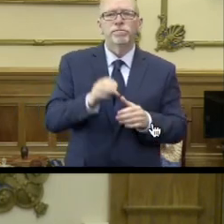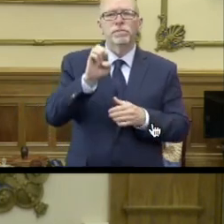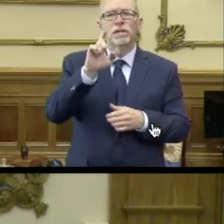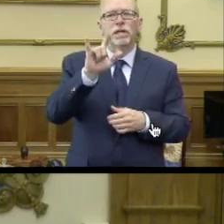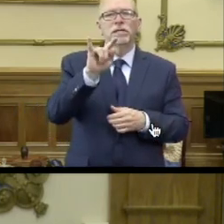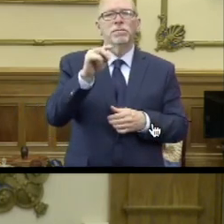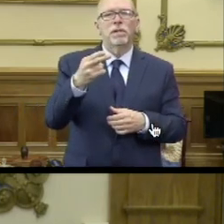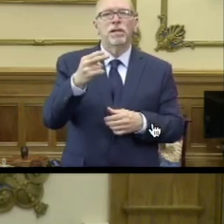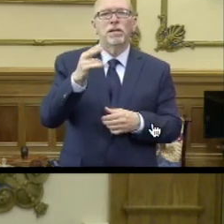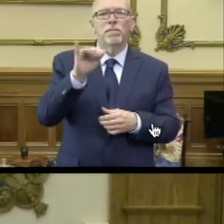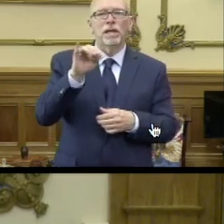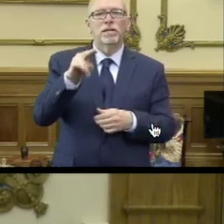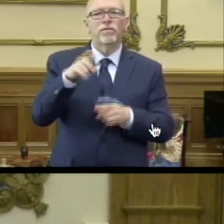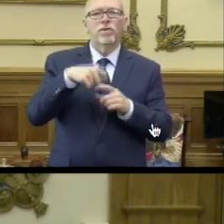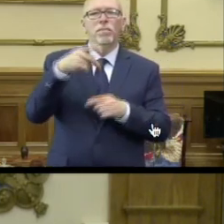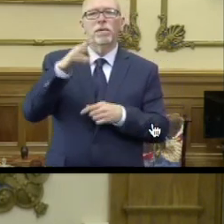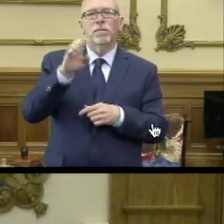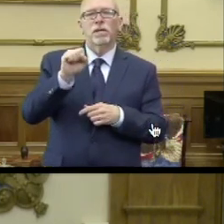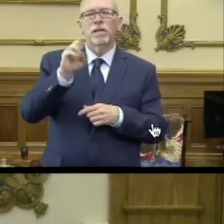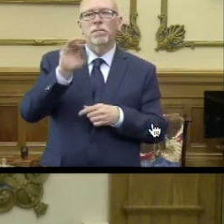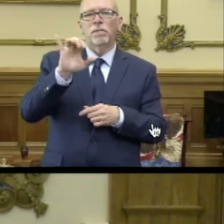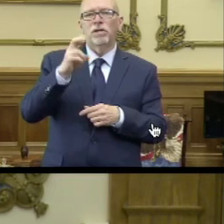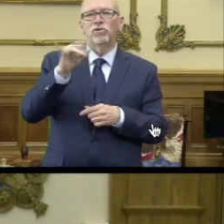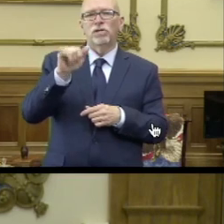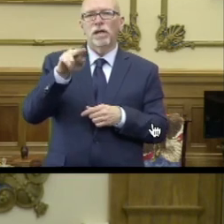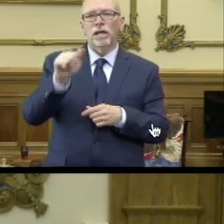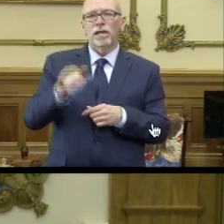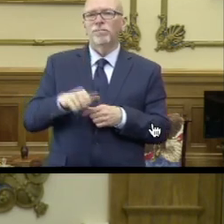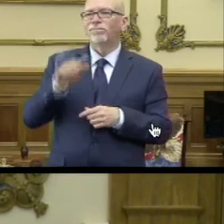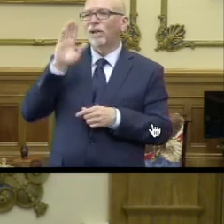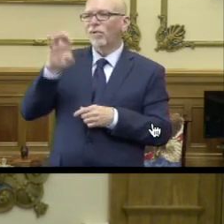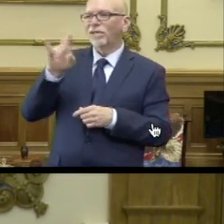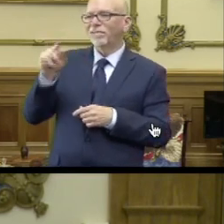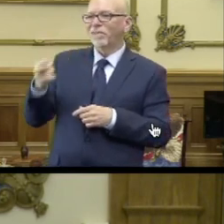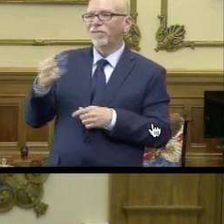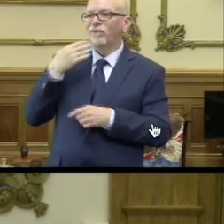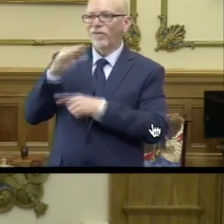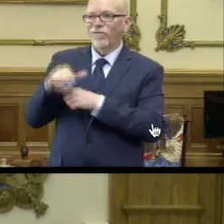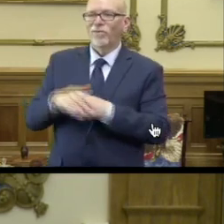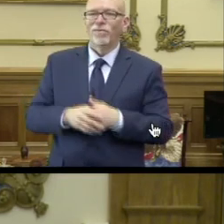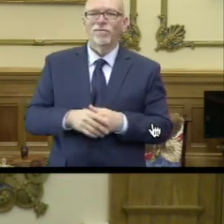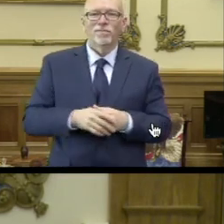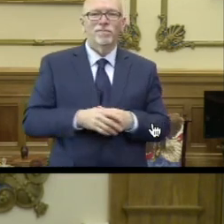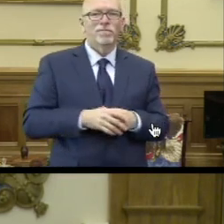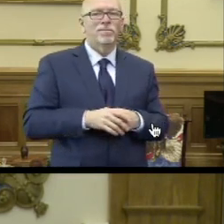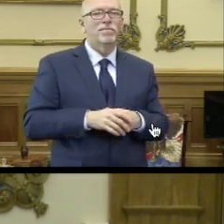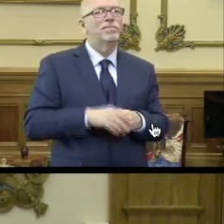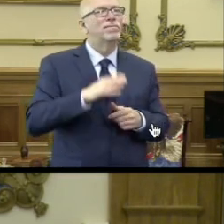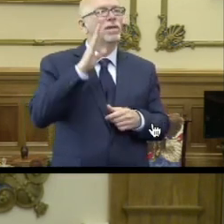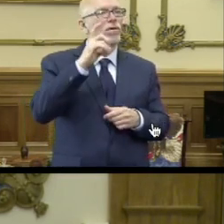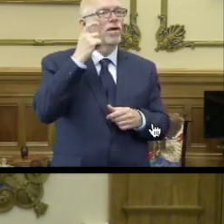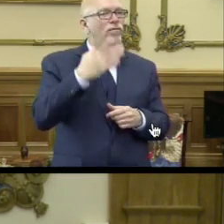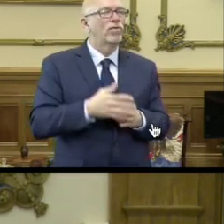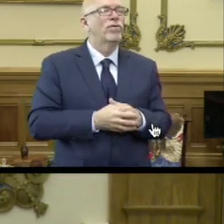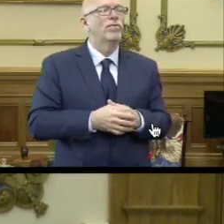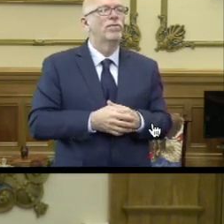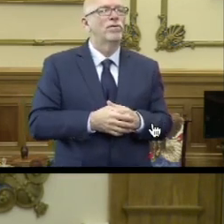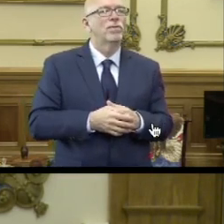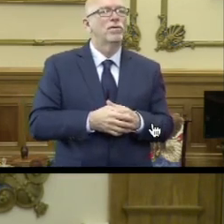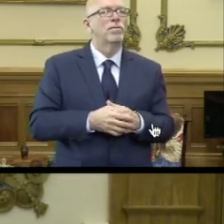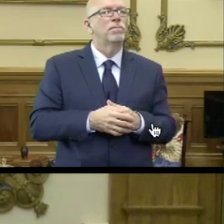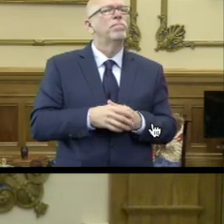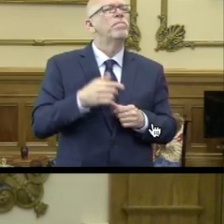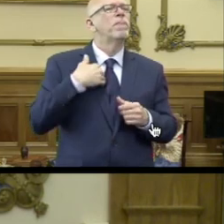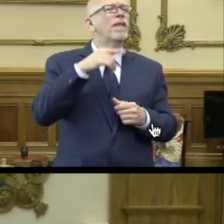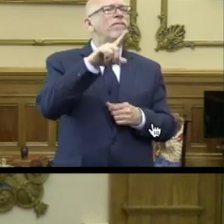Bennion, PBS Michiana. Hello, Elizabeth. Good afternoon. Hello, Governor. I have